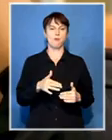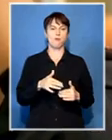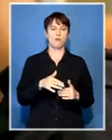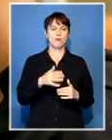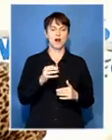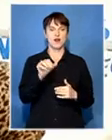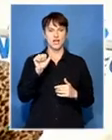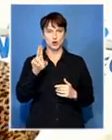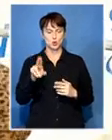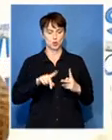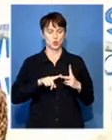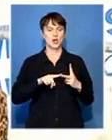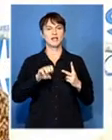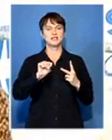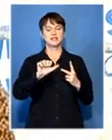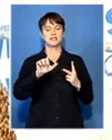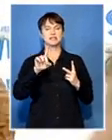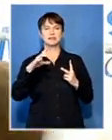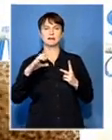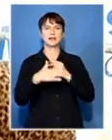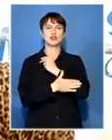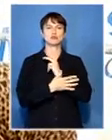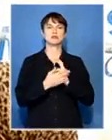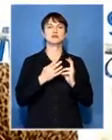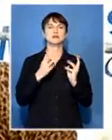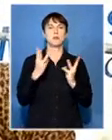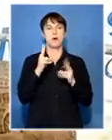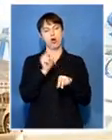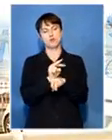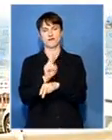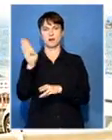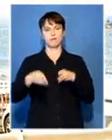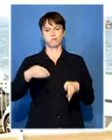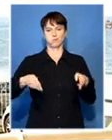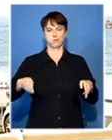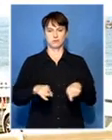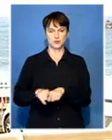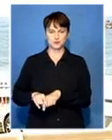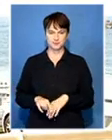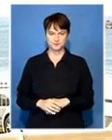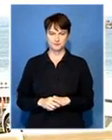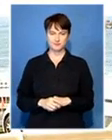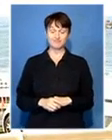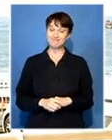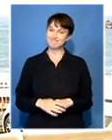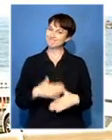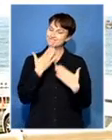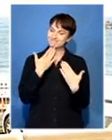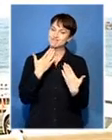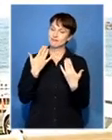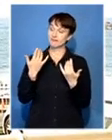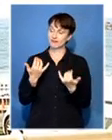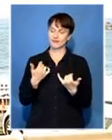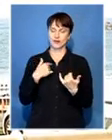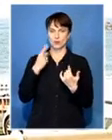and the southern countries or to sort a SBC news in East London all right now we're going to cross